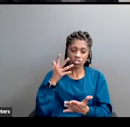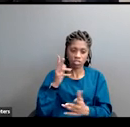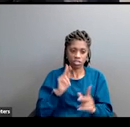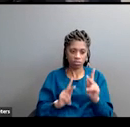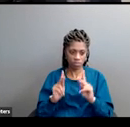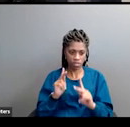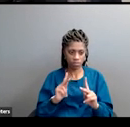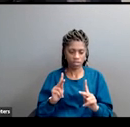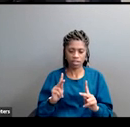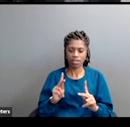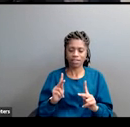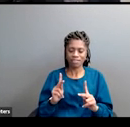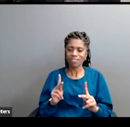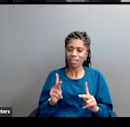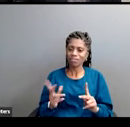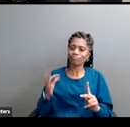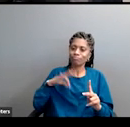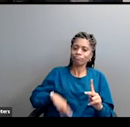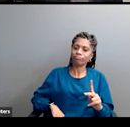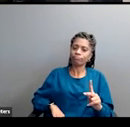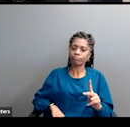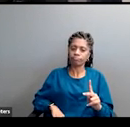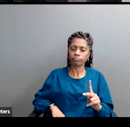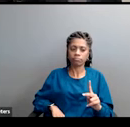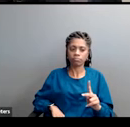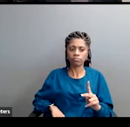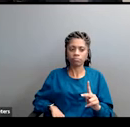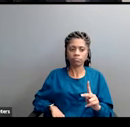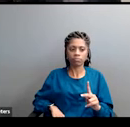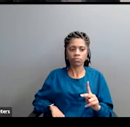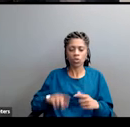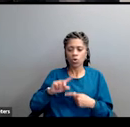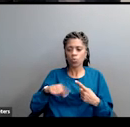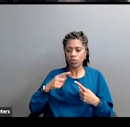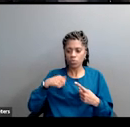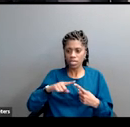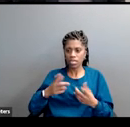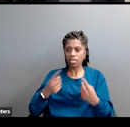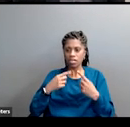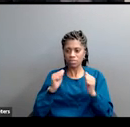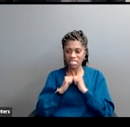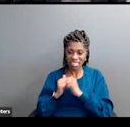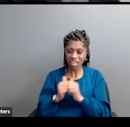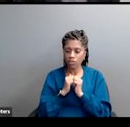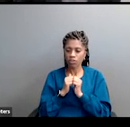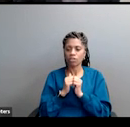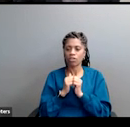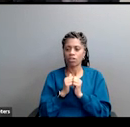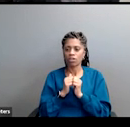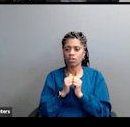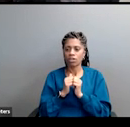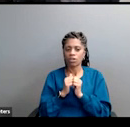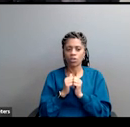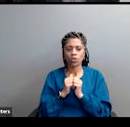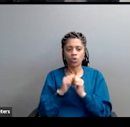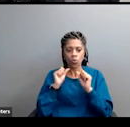communities and states and embrace people with the courage to move. When we come together, we can elect new leaders who put